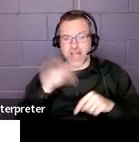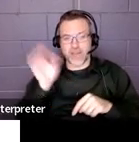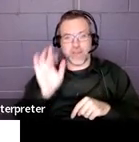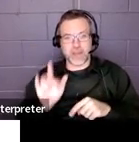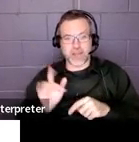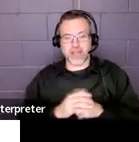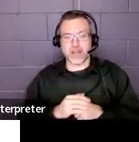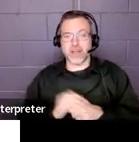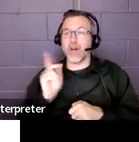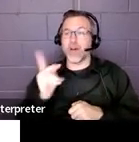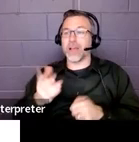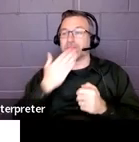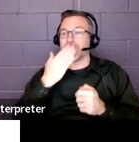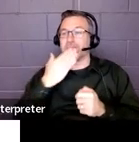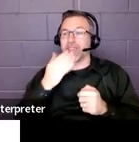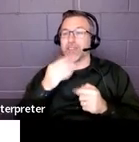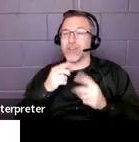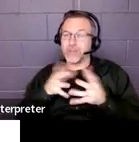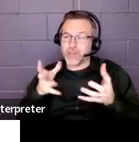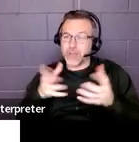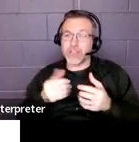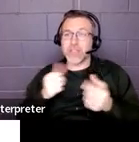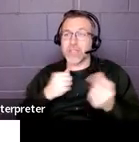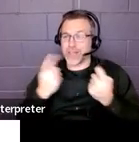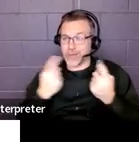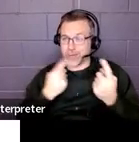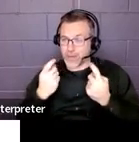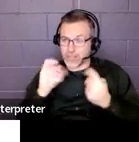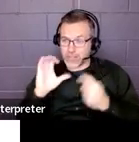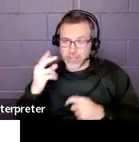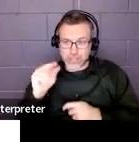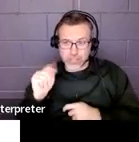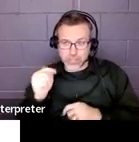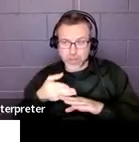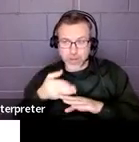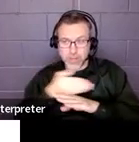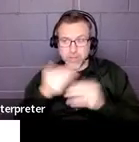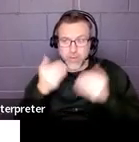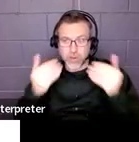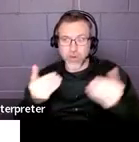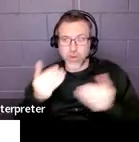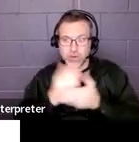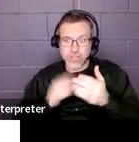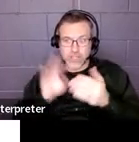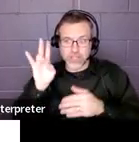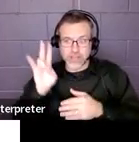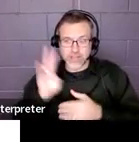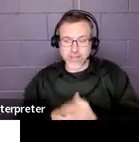All right, thank you guys. So, any questions in the box before we go on to section seven?